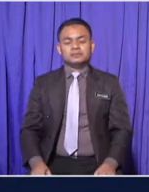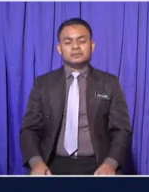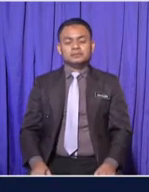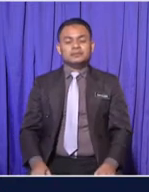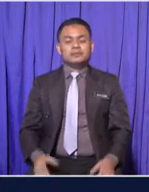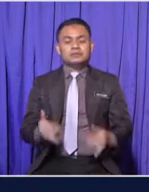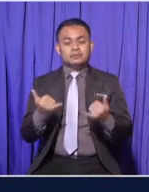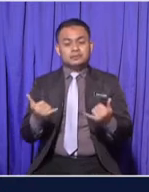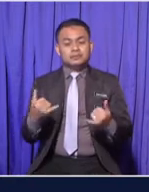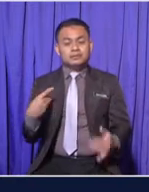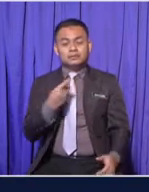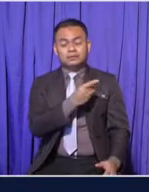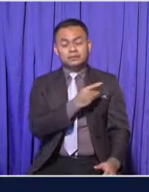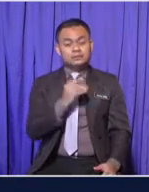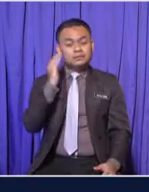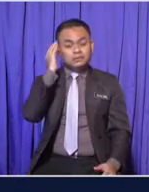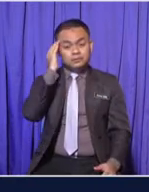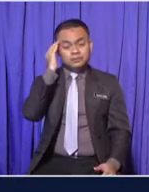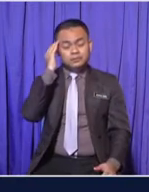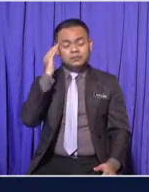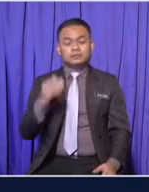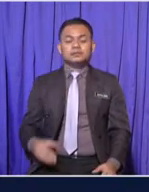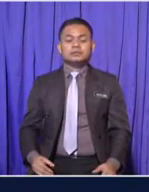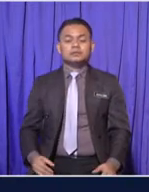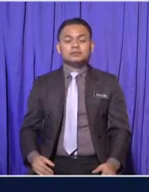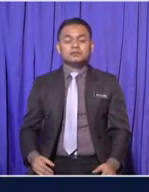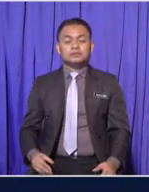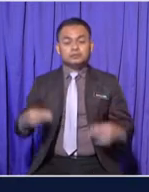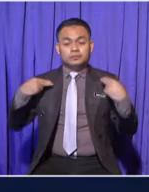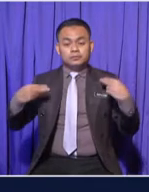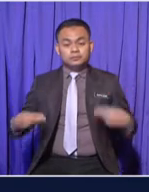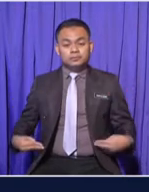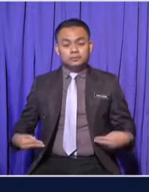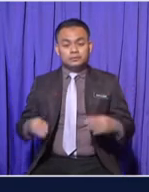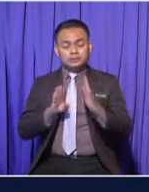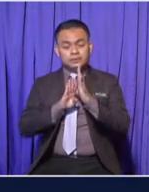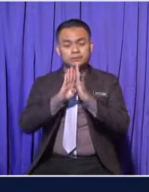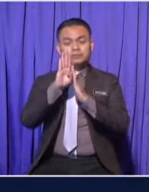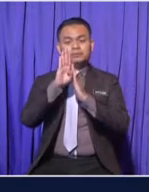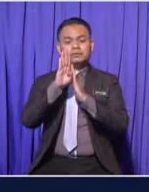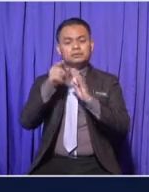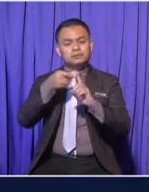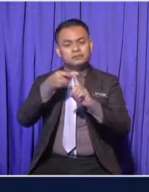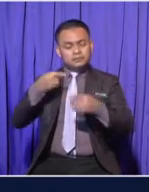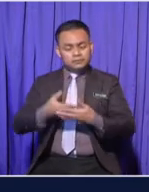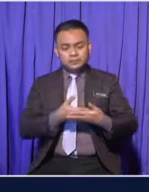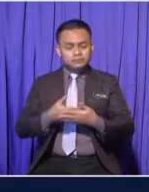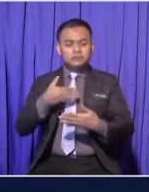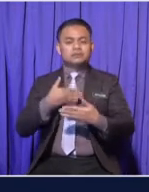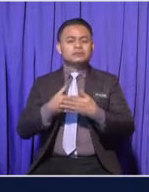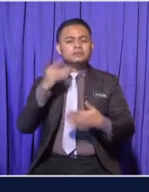now move to the human development from a baby to the adult stages